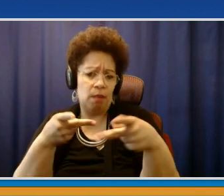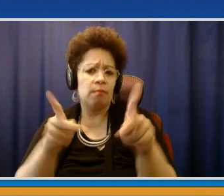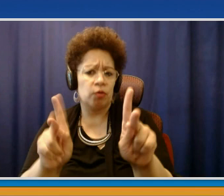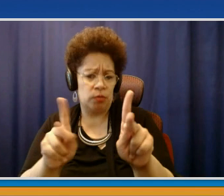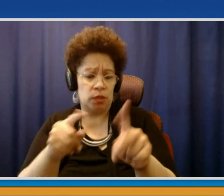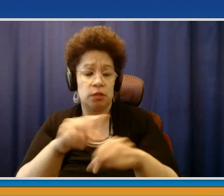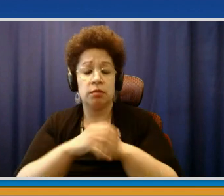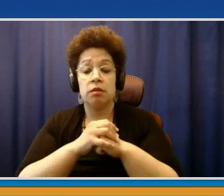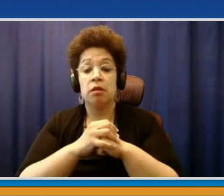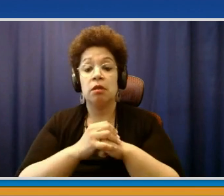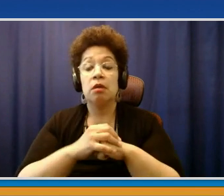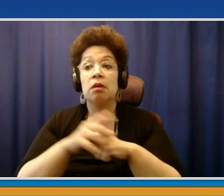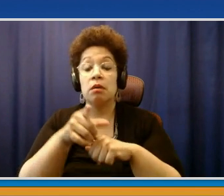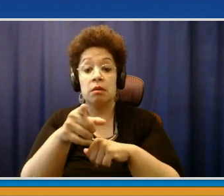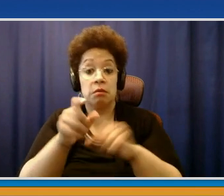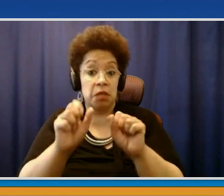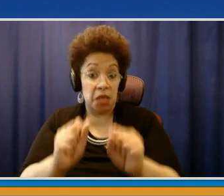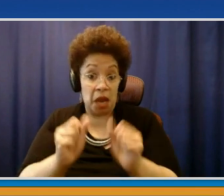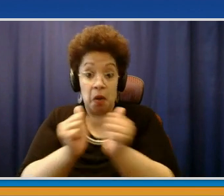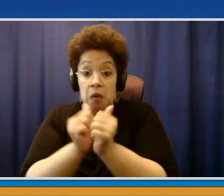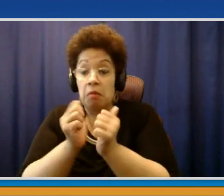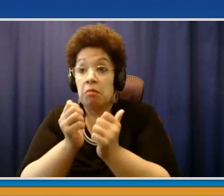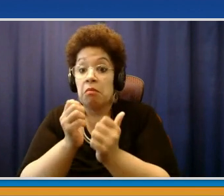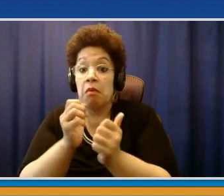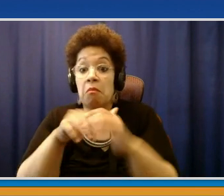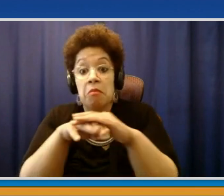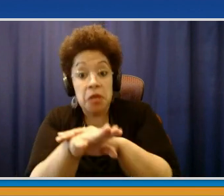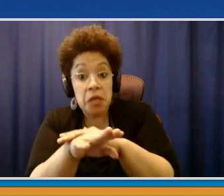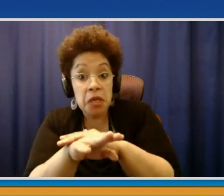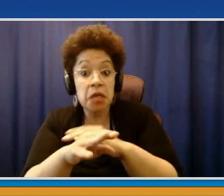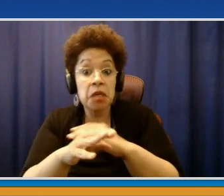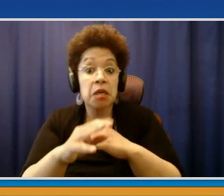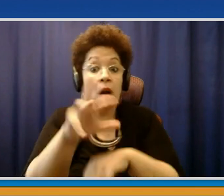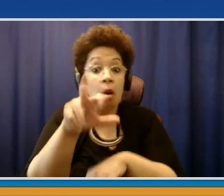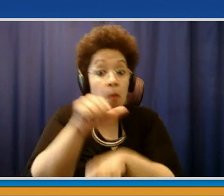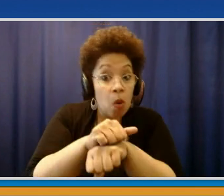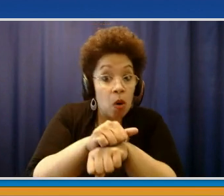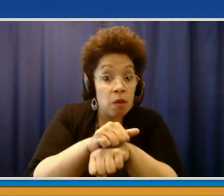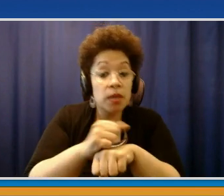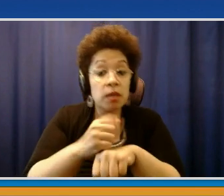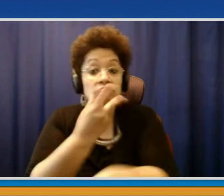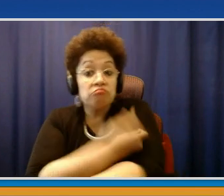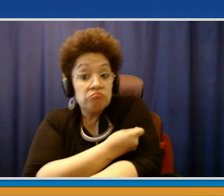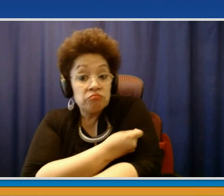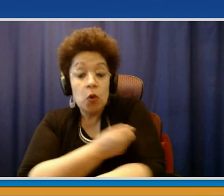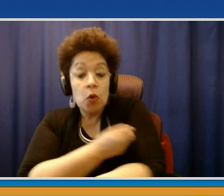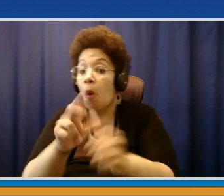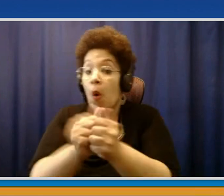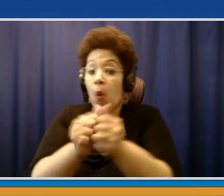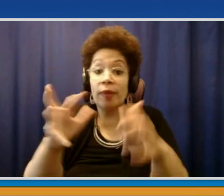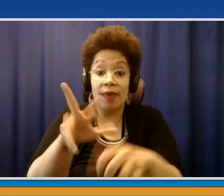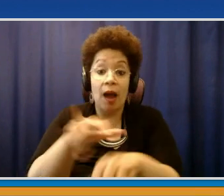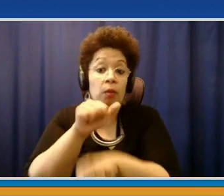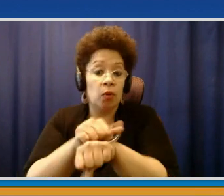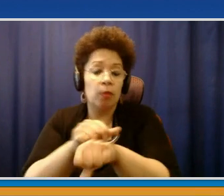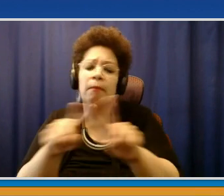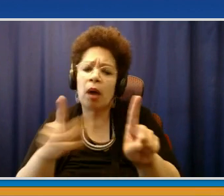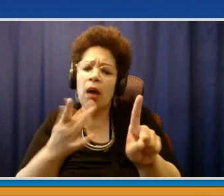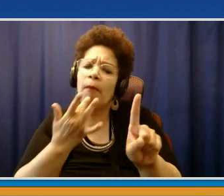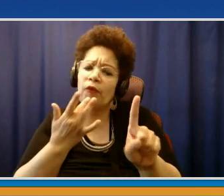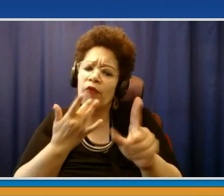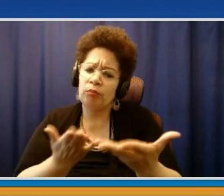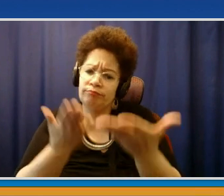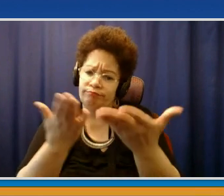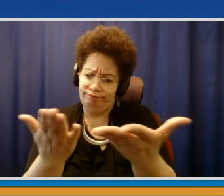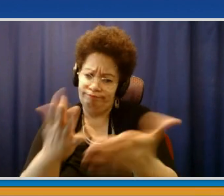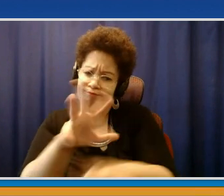administered, and that can be in pharmacies or anyplace else, they can be administered to 12 year olds and so forth. We have a series of clinics that